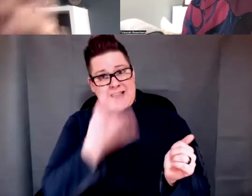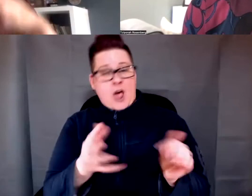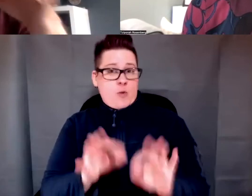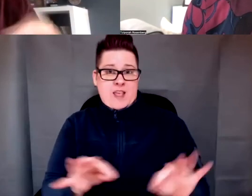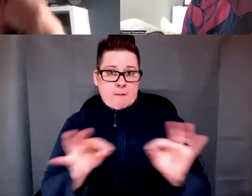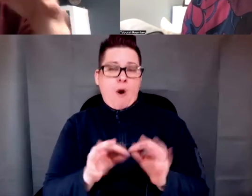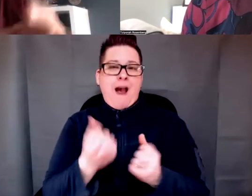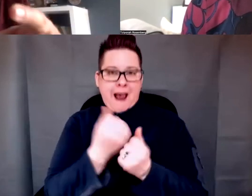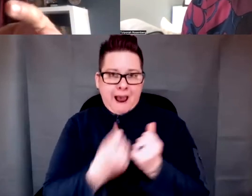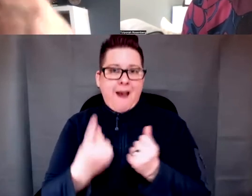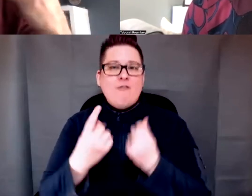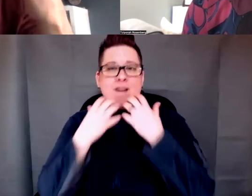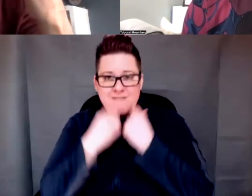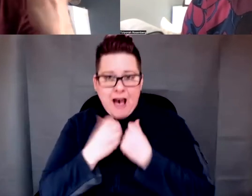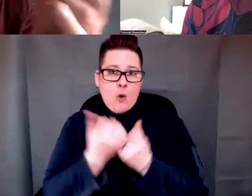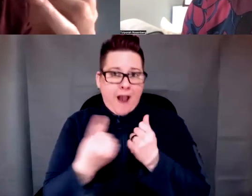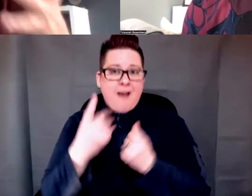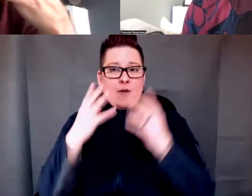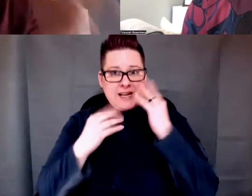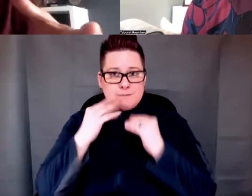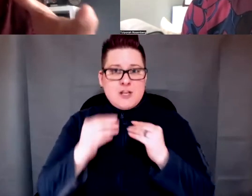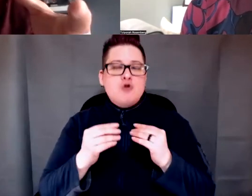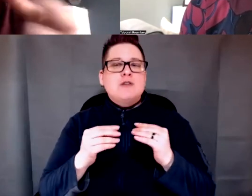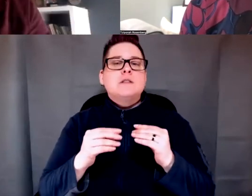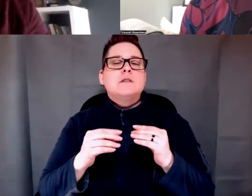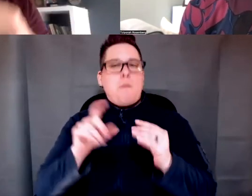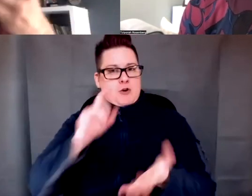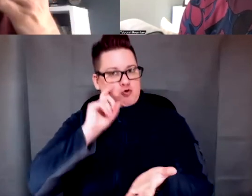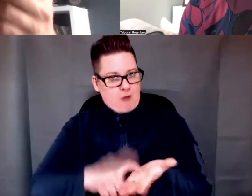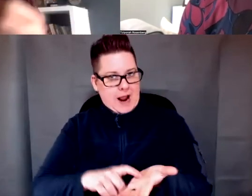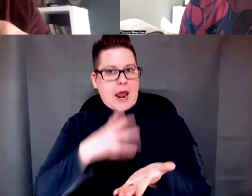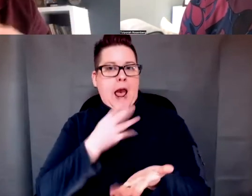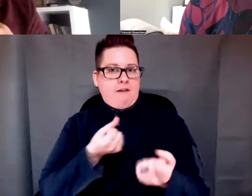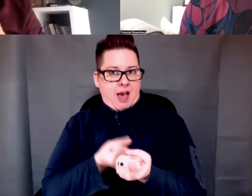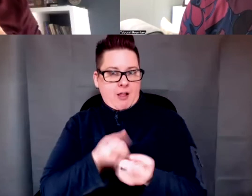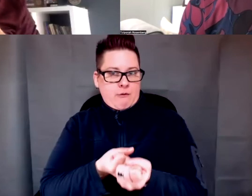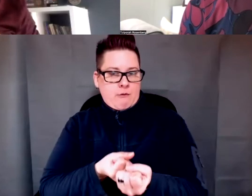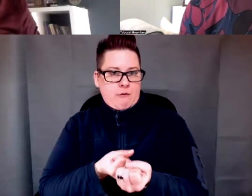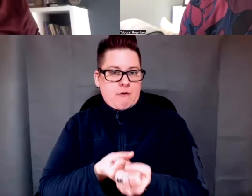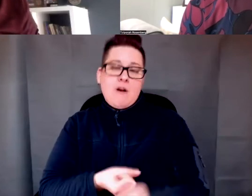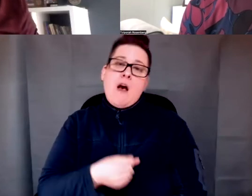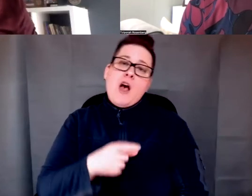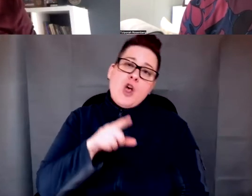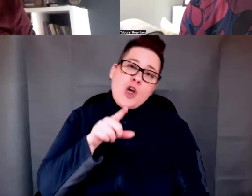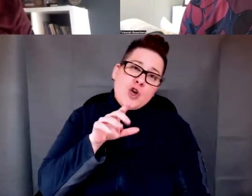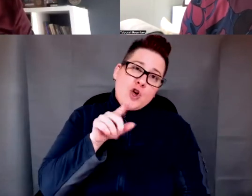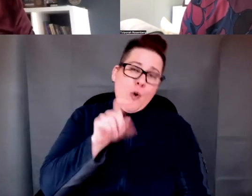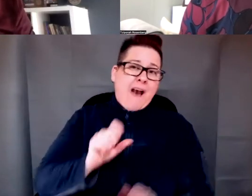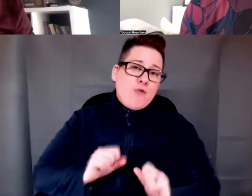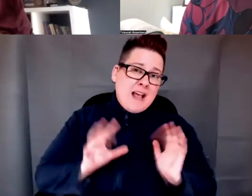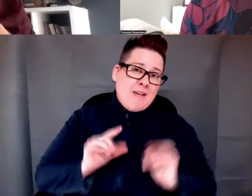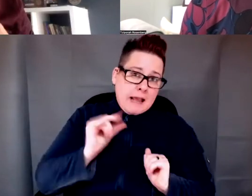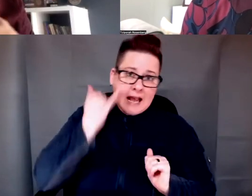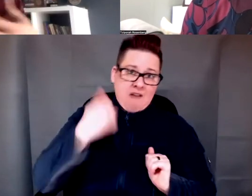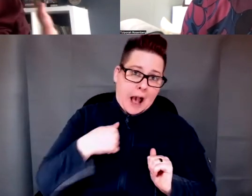that everyone's values and experiences are valued and recognized. when you, you will have to give up a little bit of yourself if you're a Latino